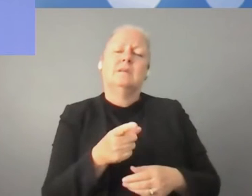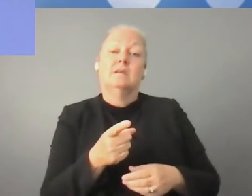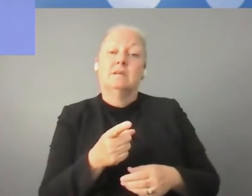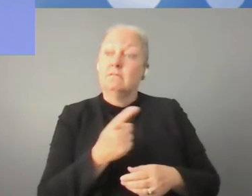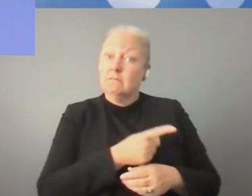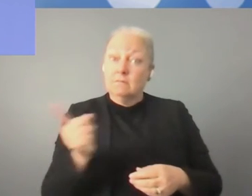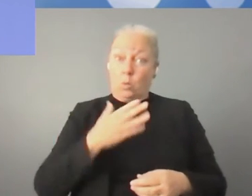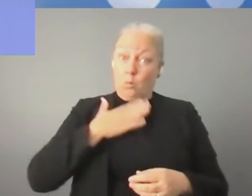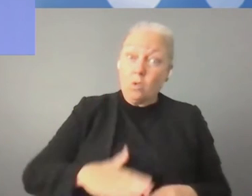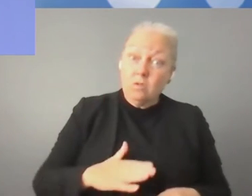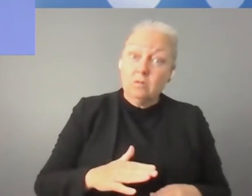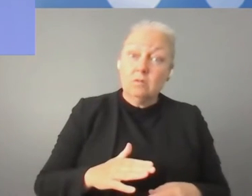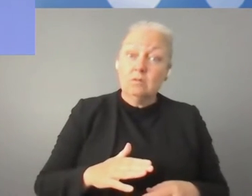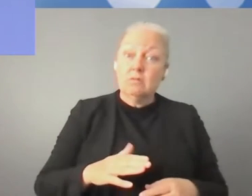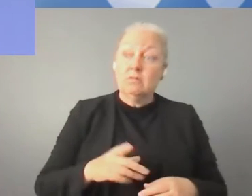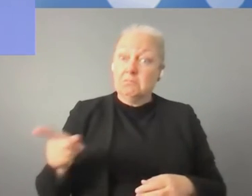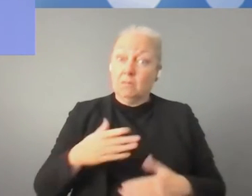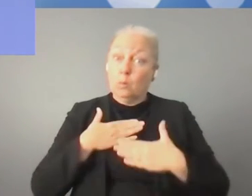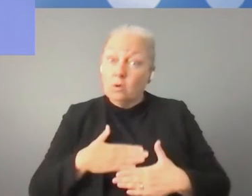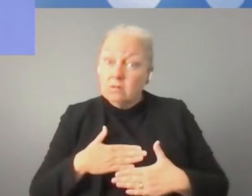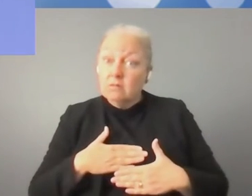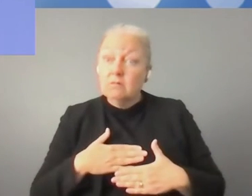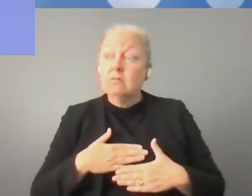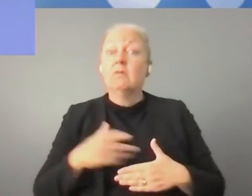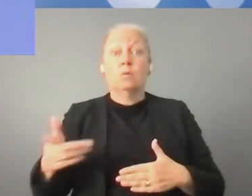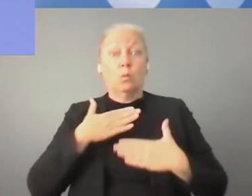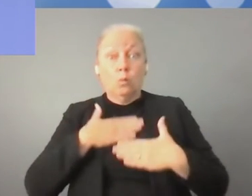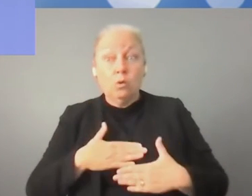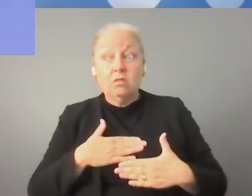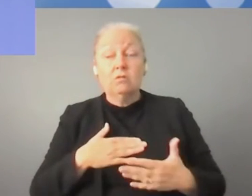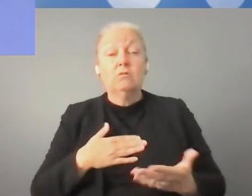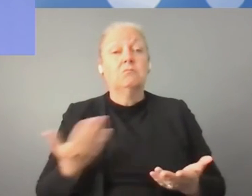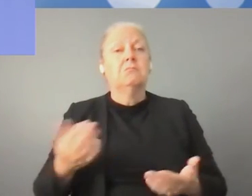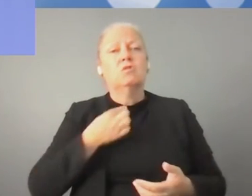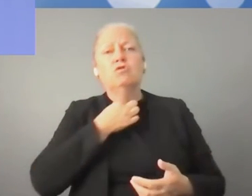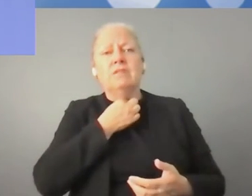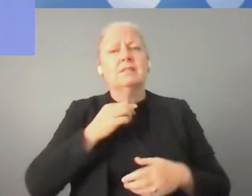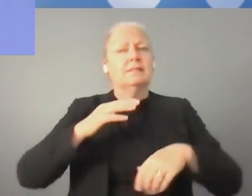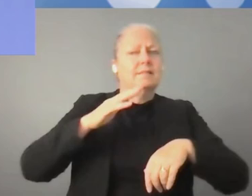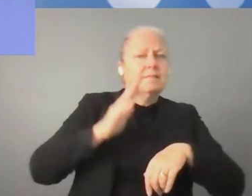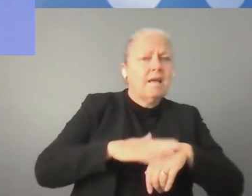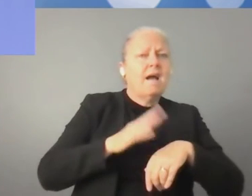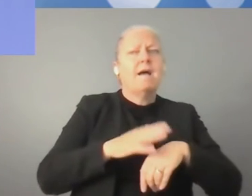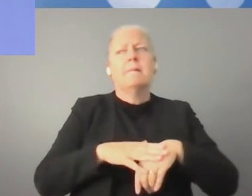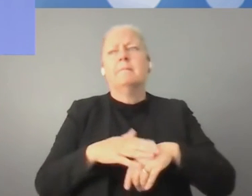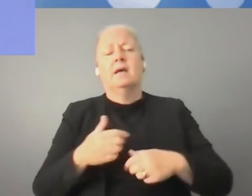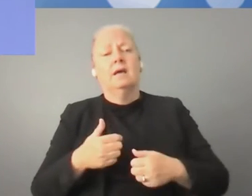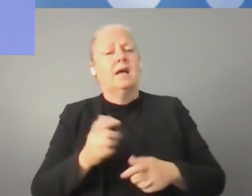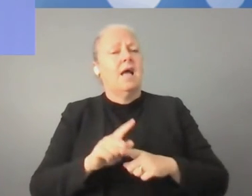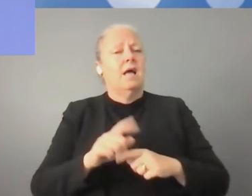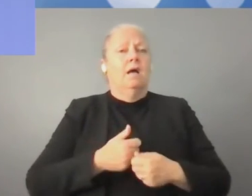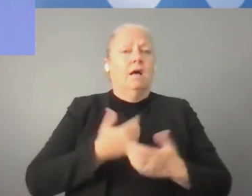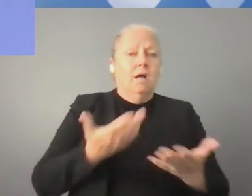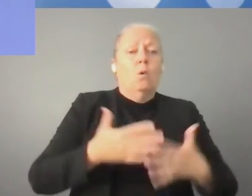do this? Do they want to risk their time and energy? Do they want to do it in my country? That's what